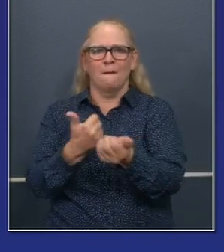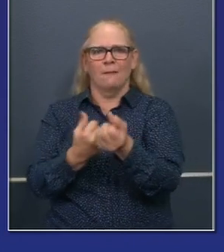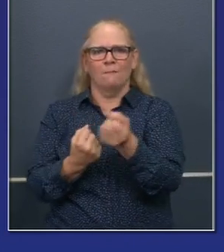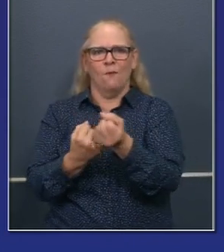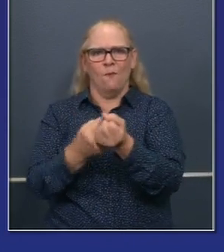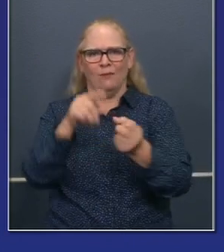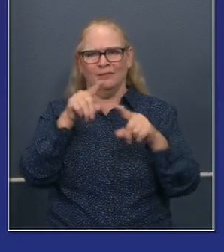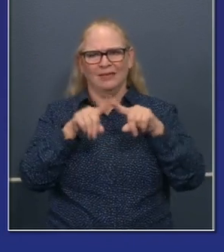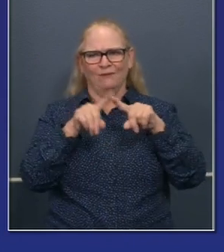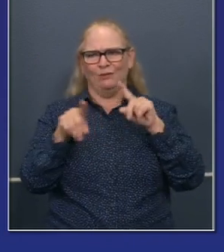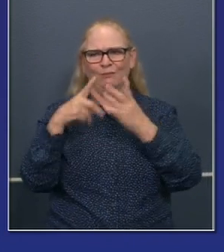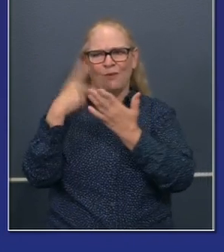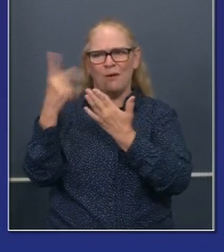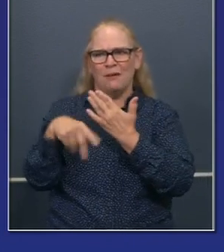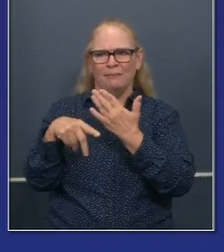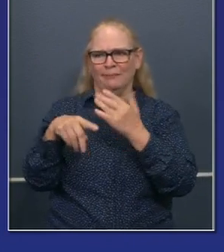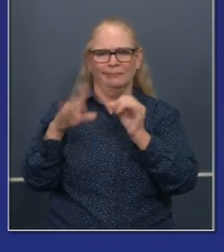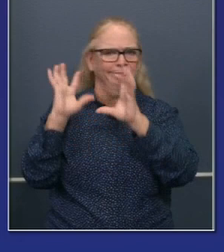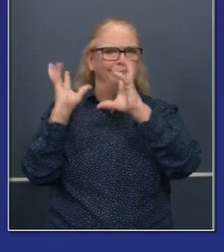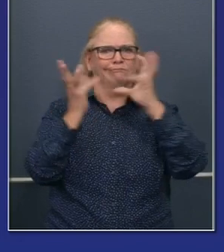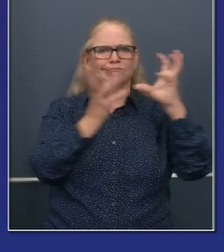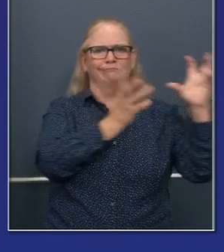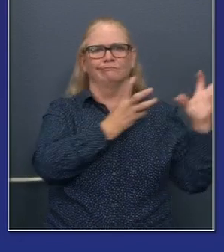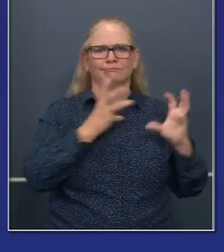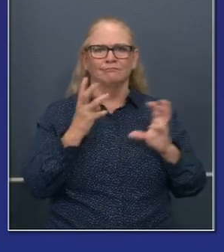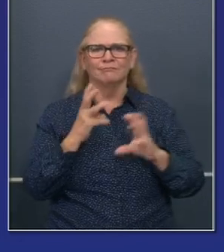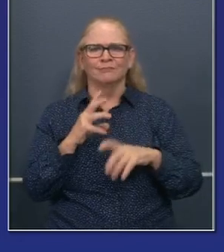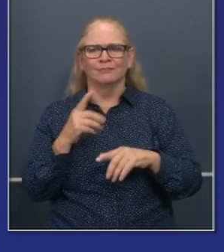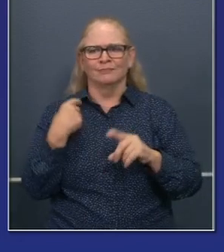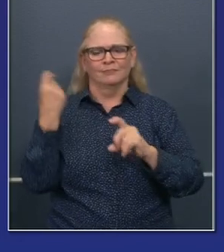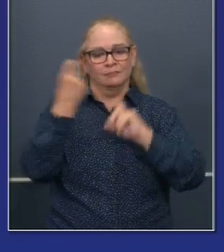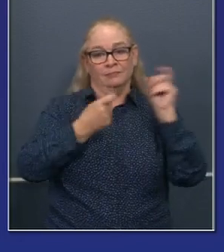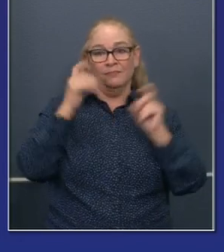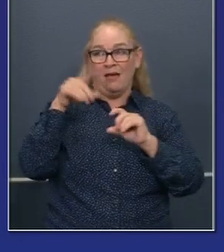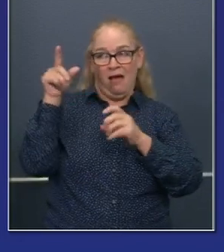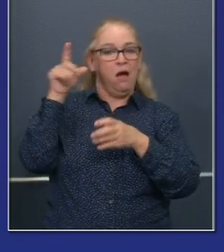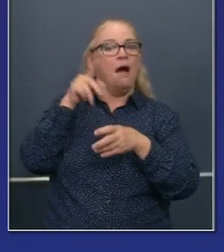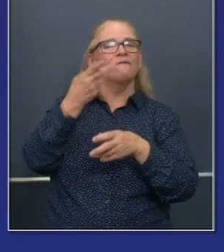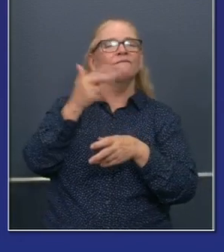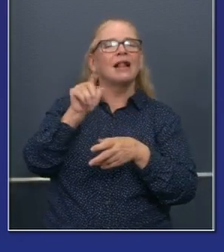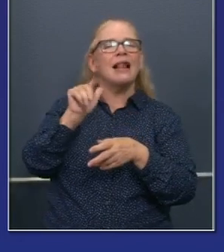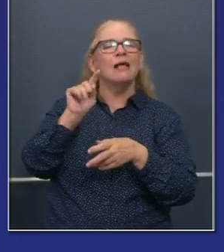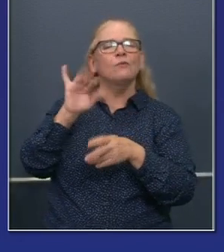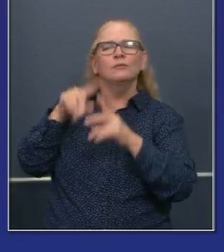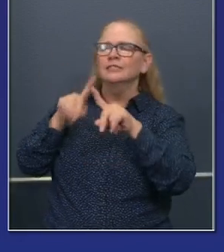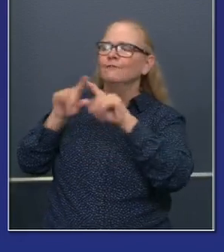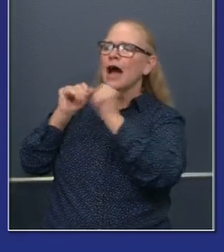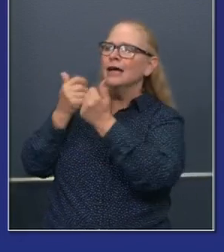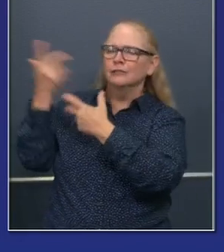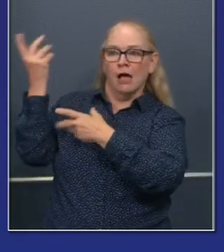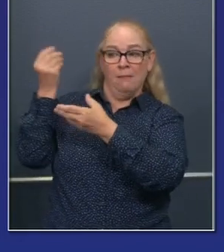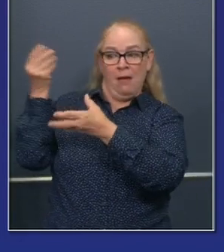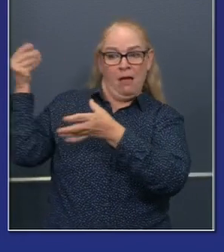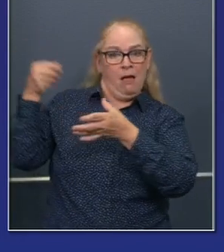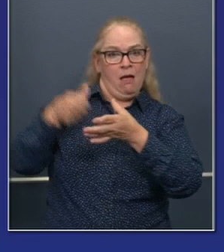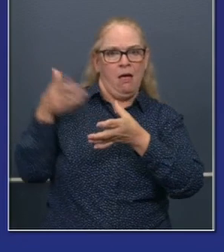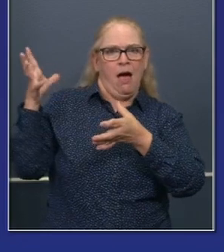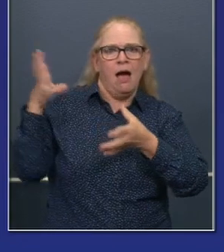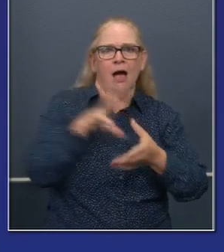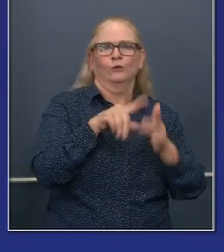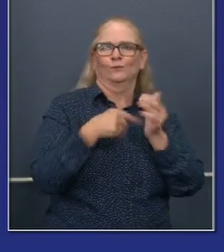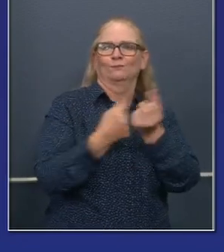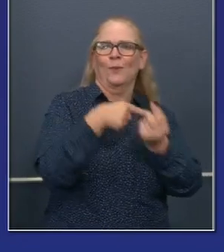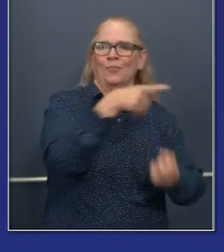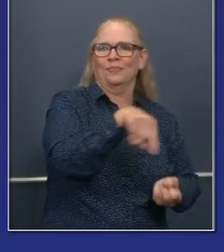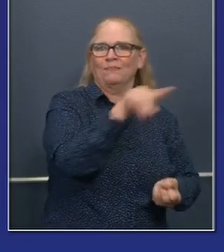help our skilled nursing facility workers, uh, tens of millions of dollars in that space as well. Millions of masks, talk